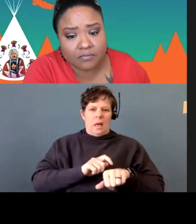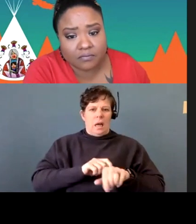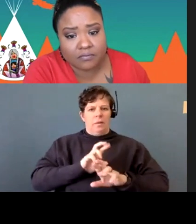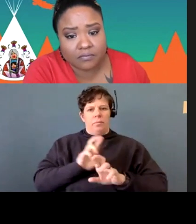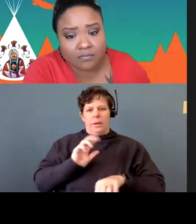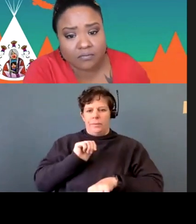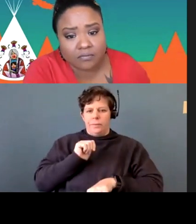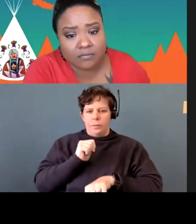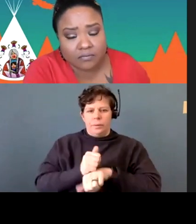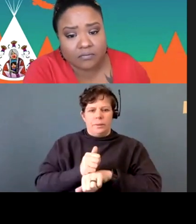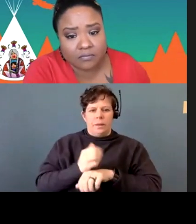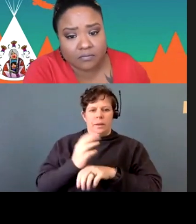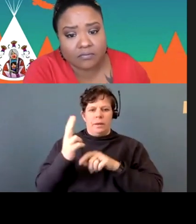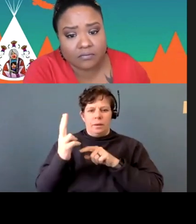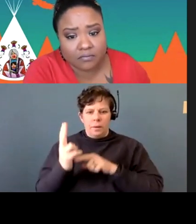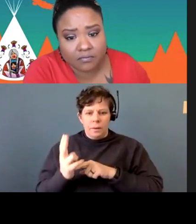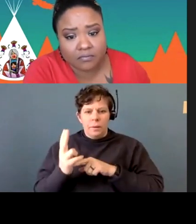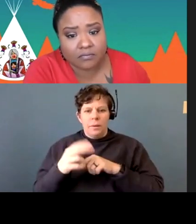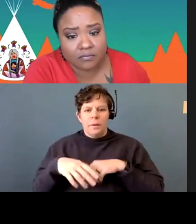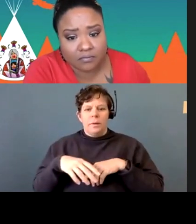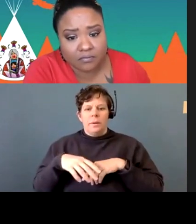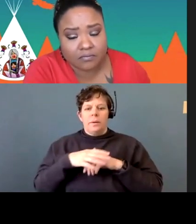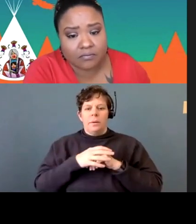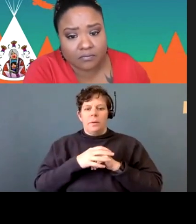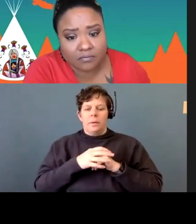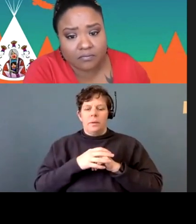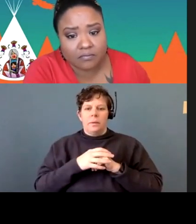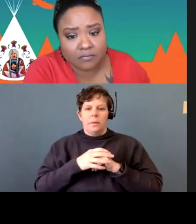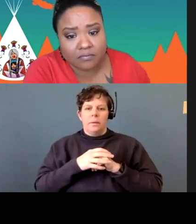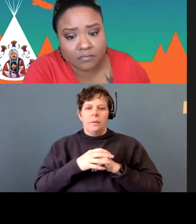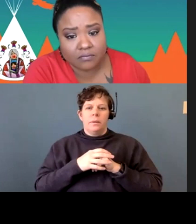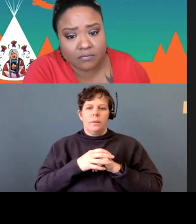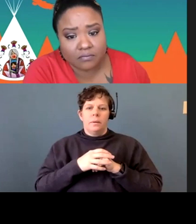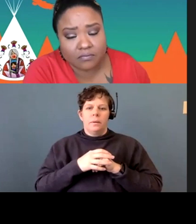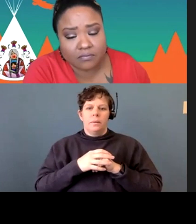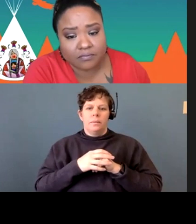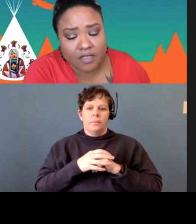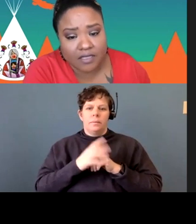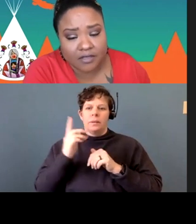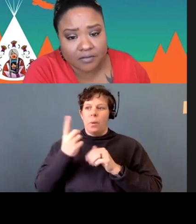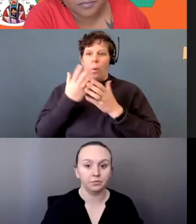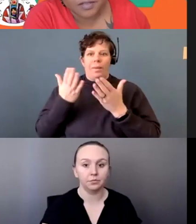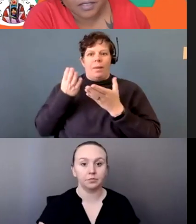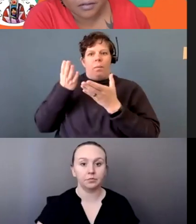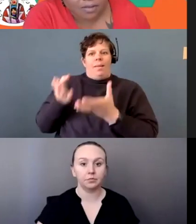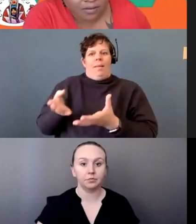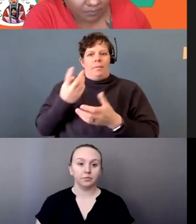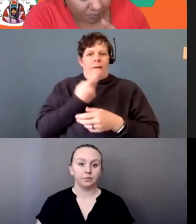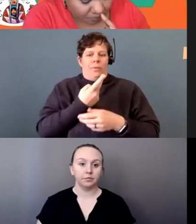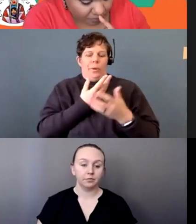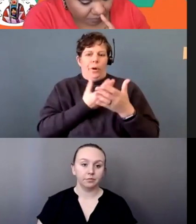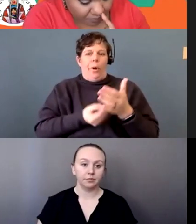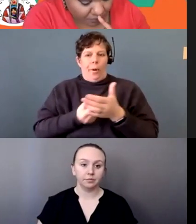is solely the only thing that will say that she existed. Thank you. Thank you. Uh,